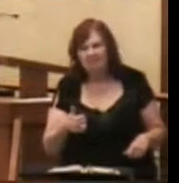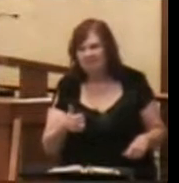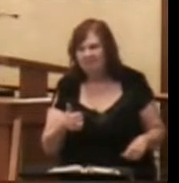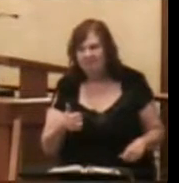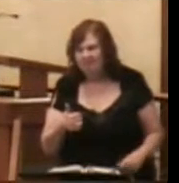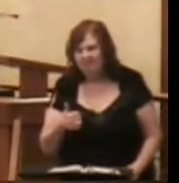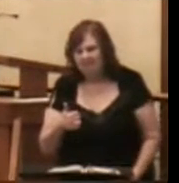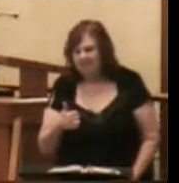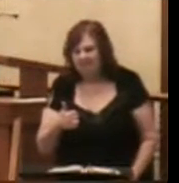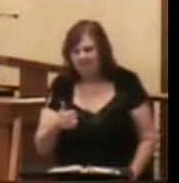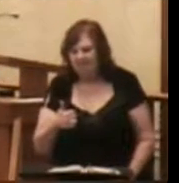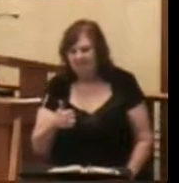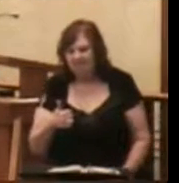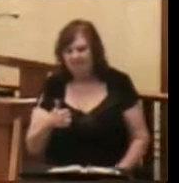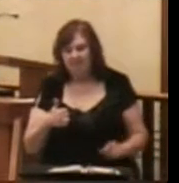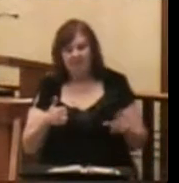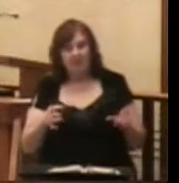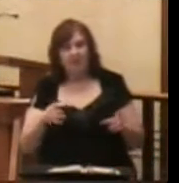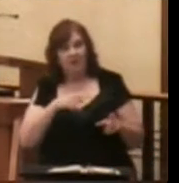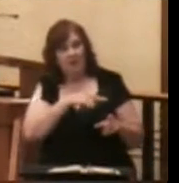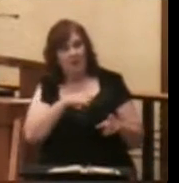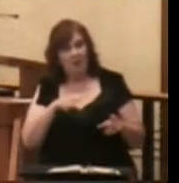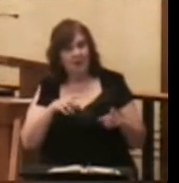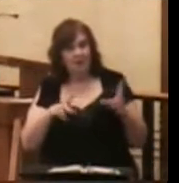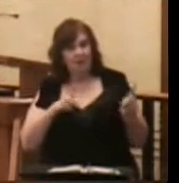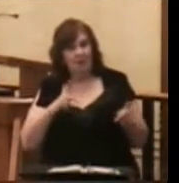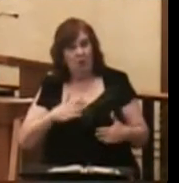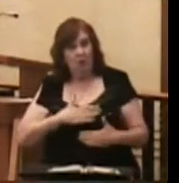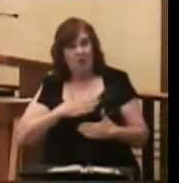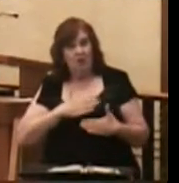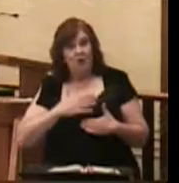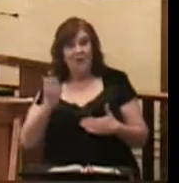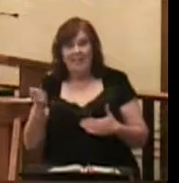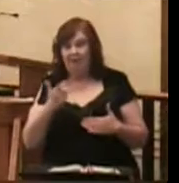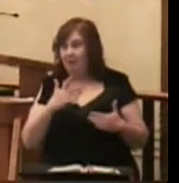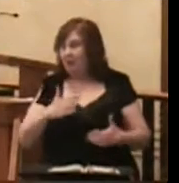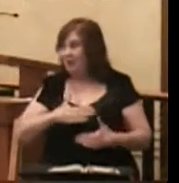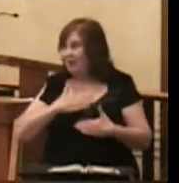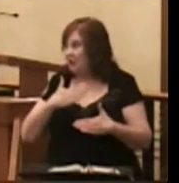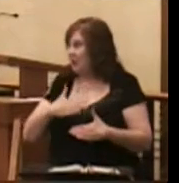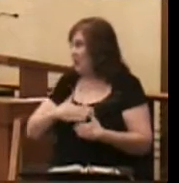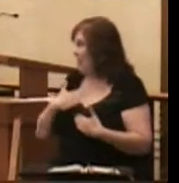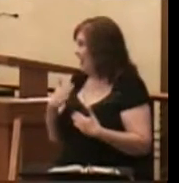those wicked people of Nineveh. Rejoice. Everybody rejoice.